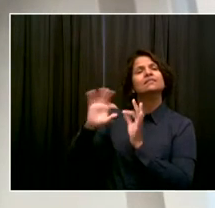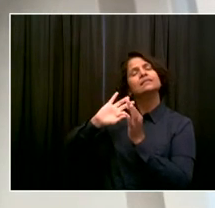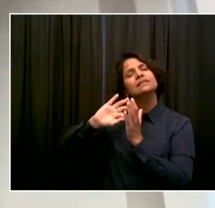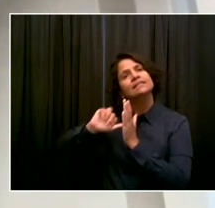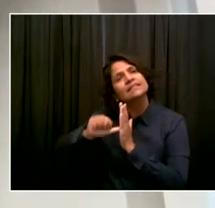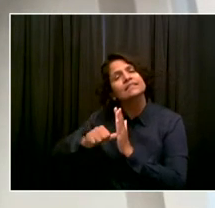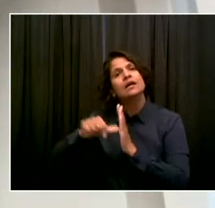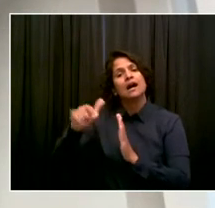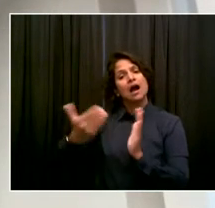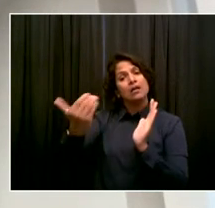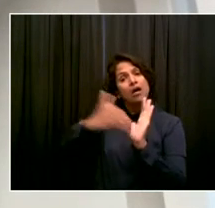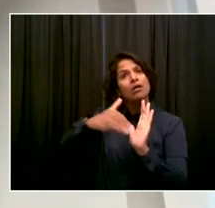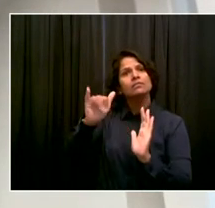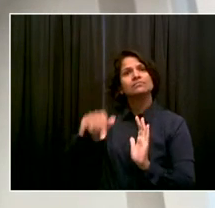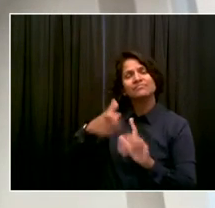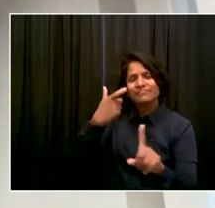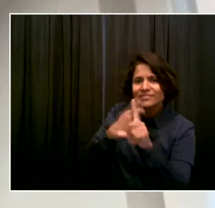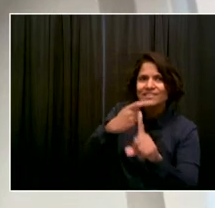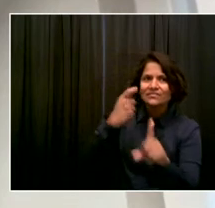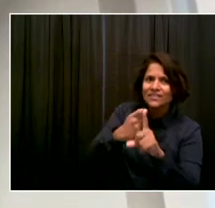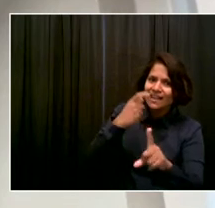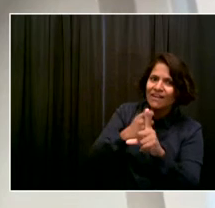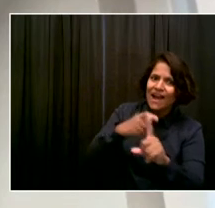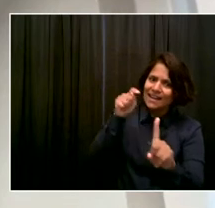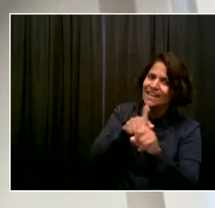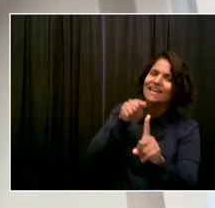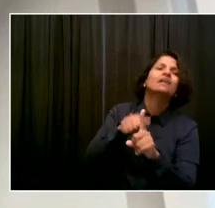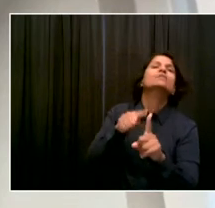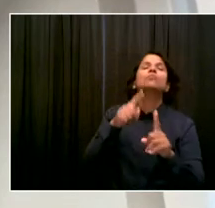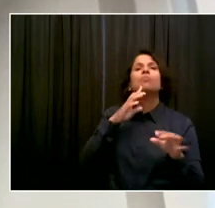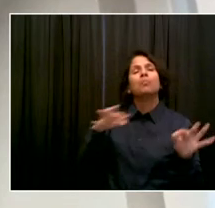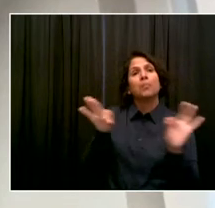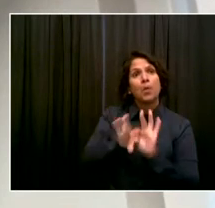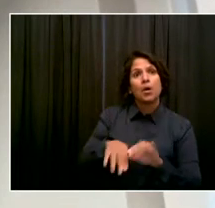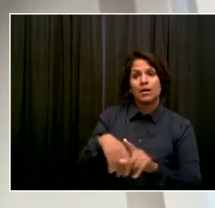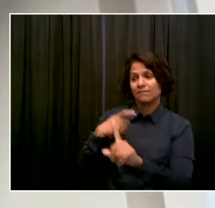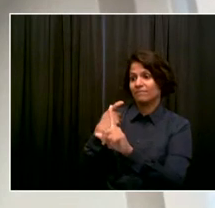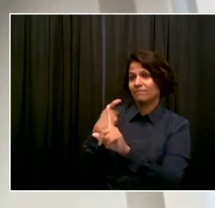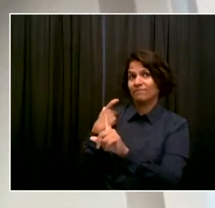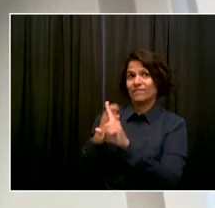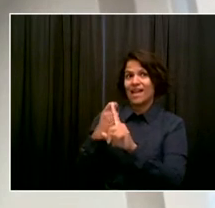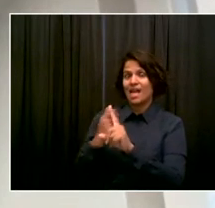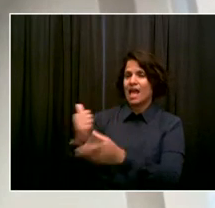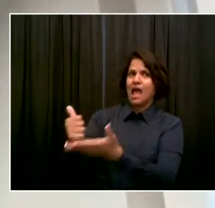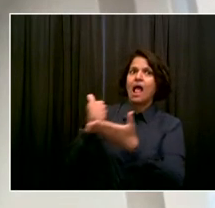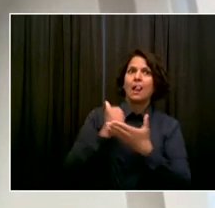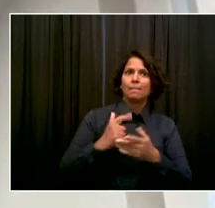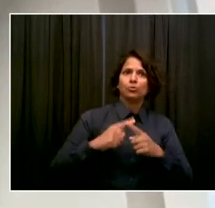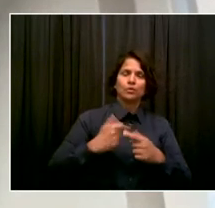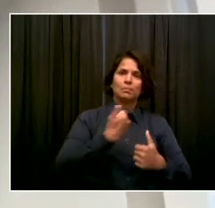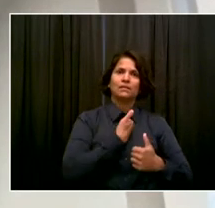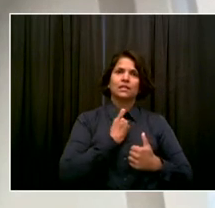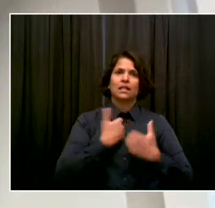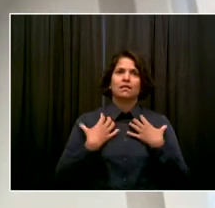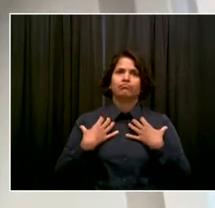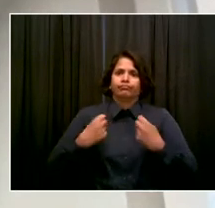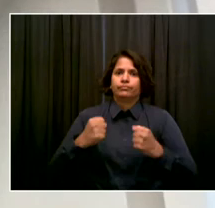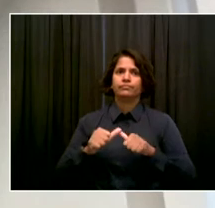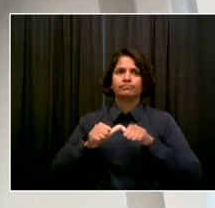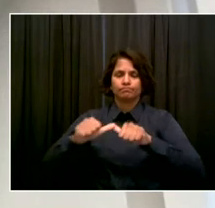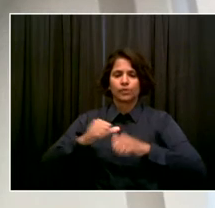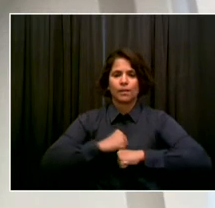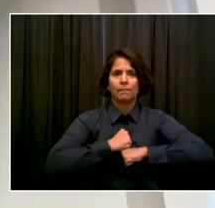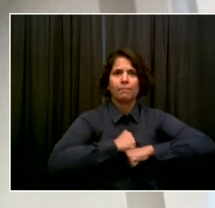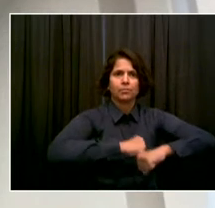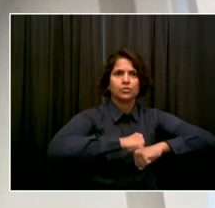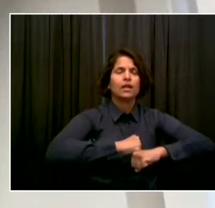the key. We know how effective vaccinations are, both at keeping yourself healthy as well as reducing